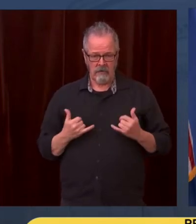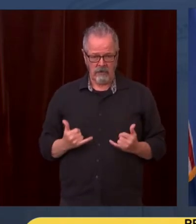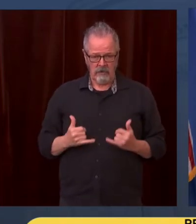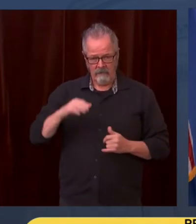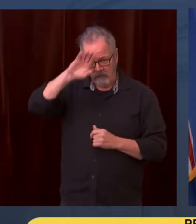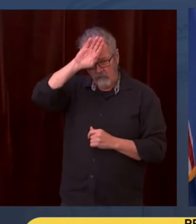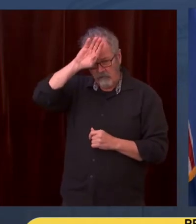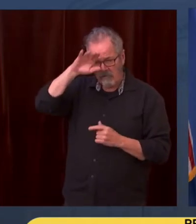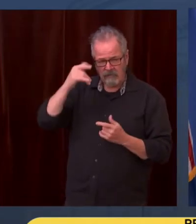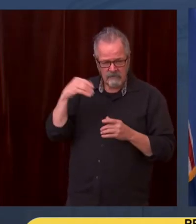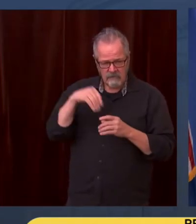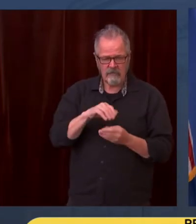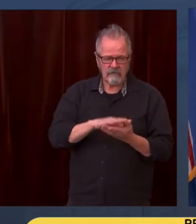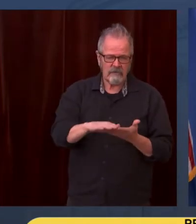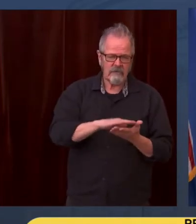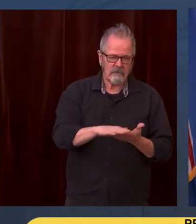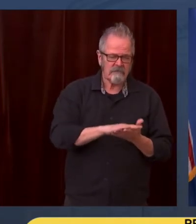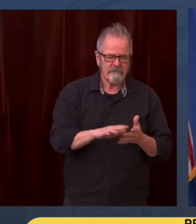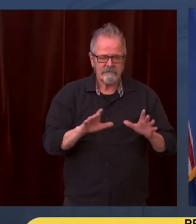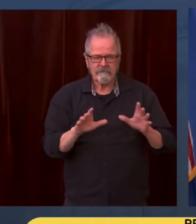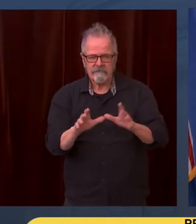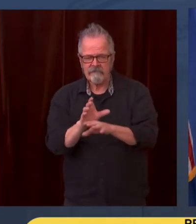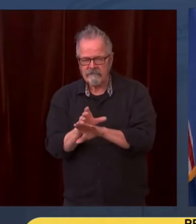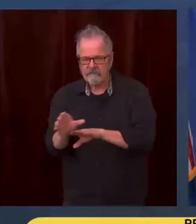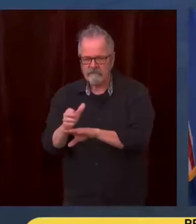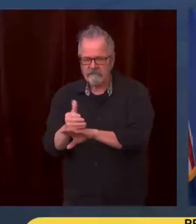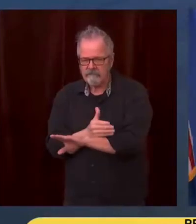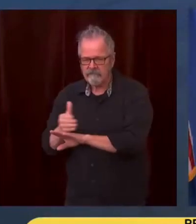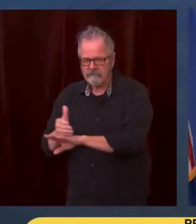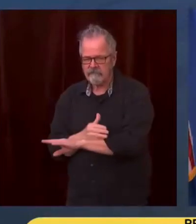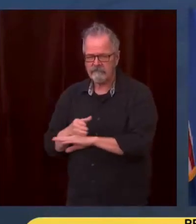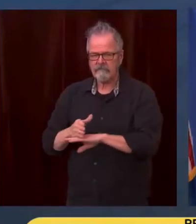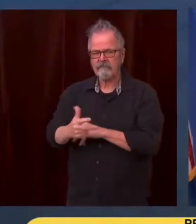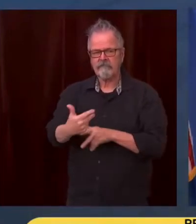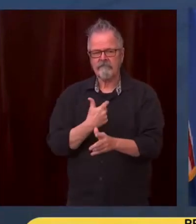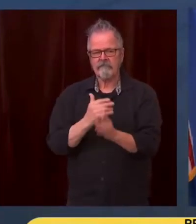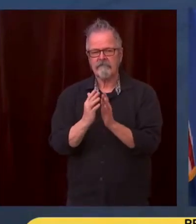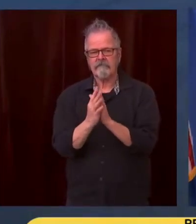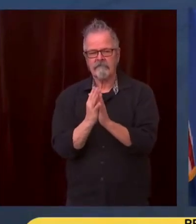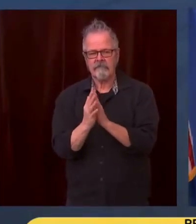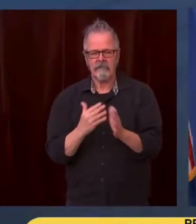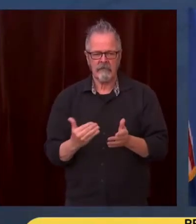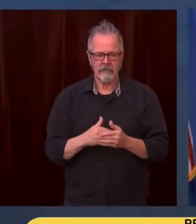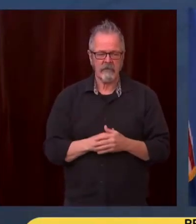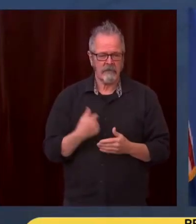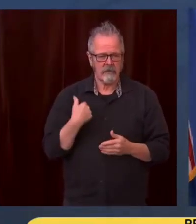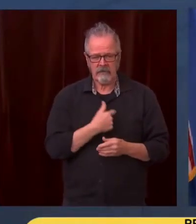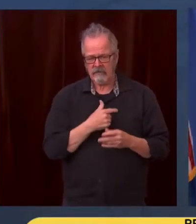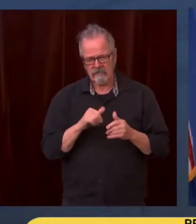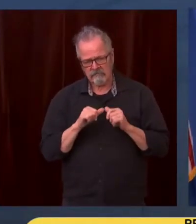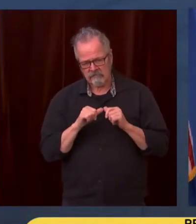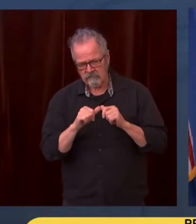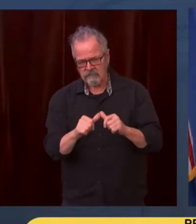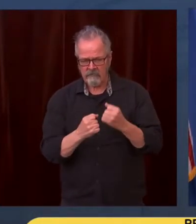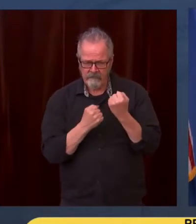We are actively looking at the damage to come up with a sum total to present to the federal government to see if we could